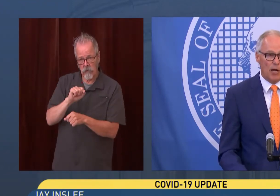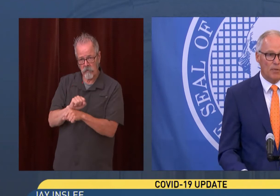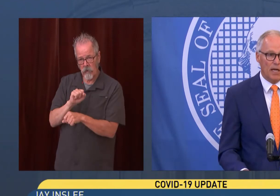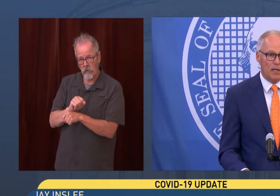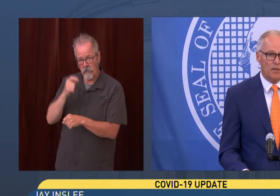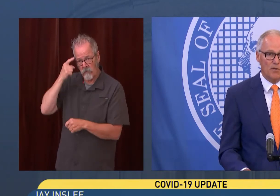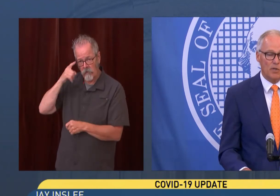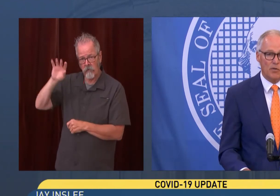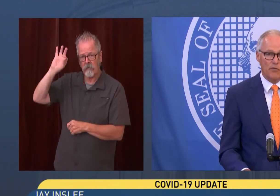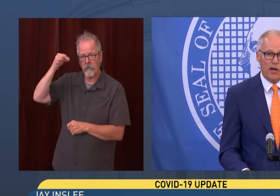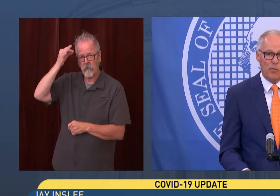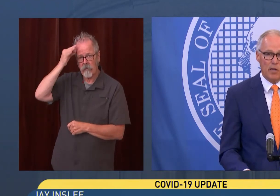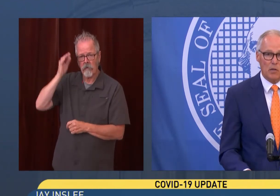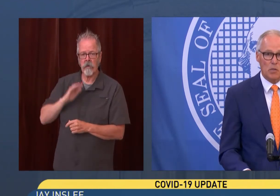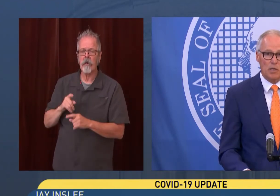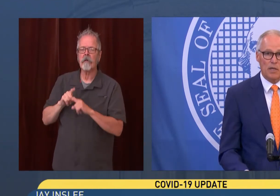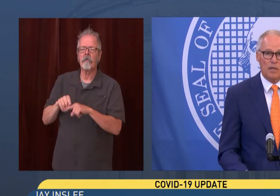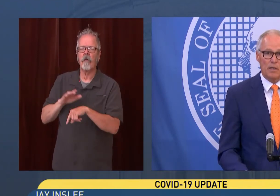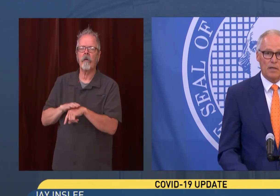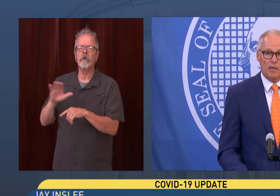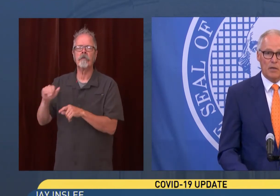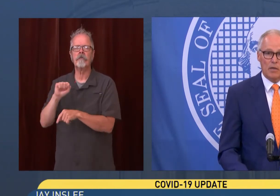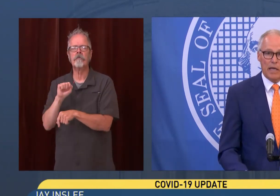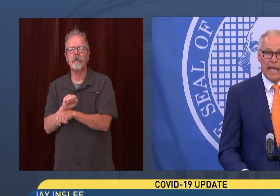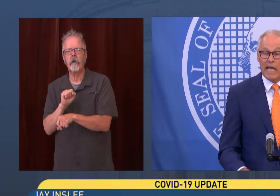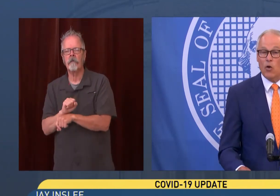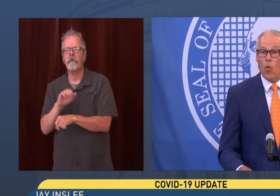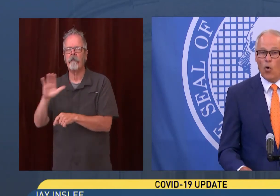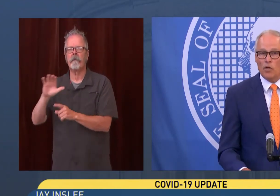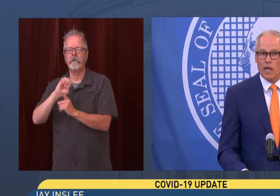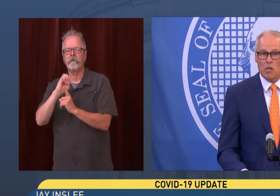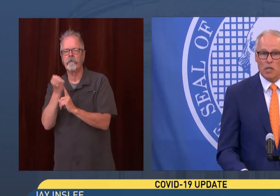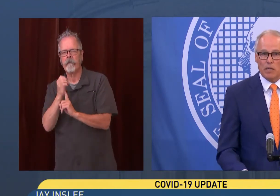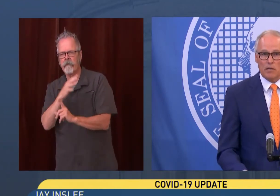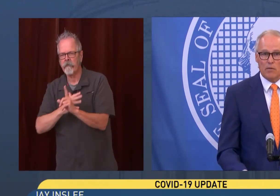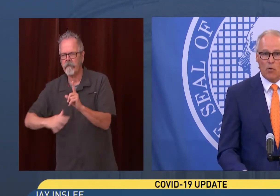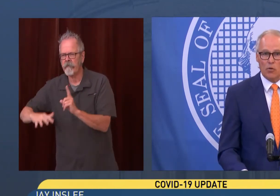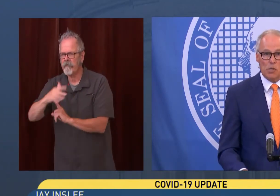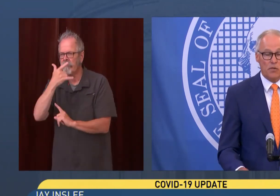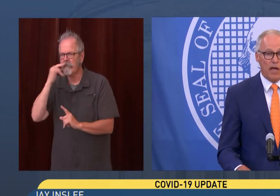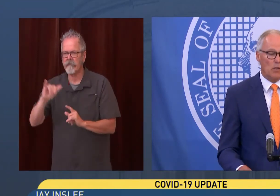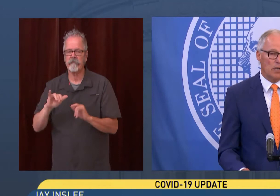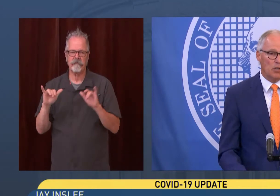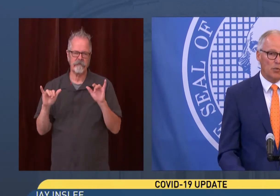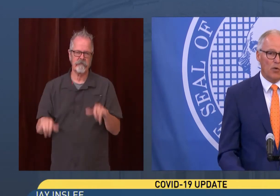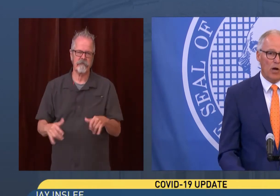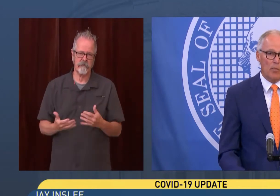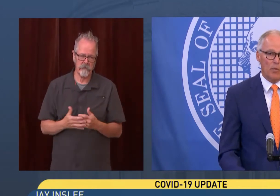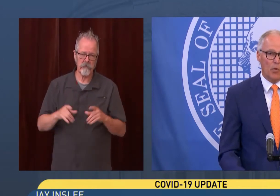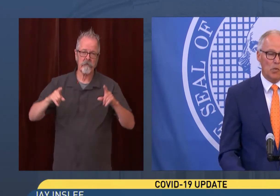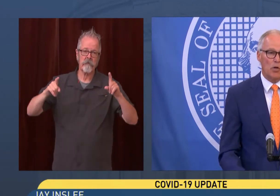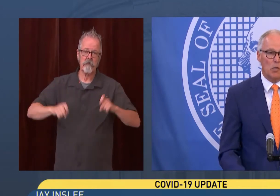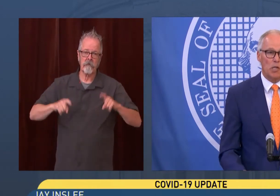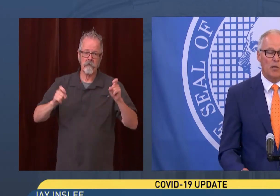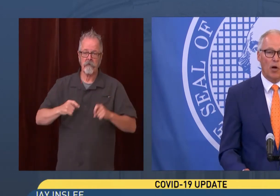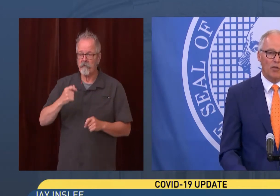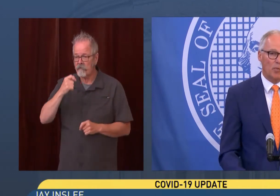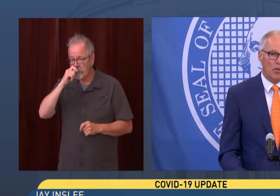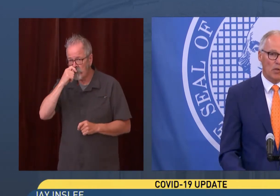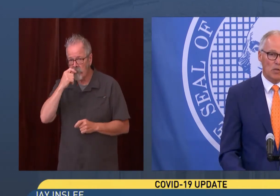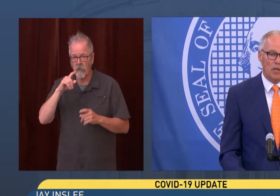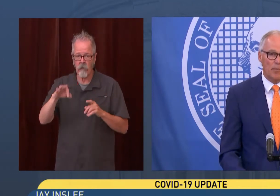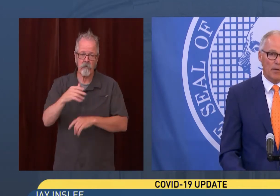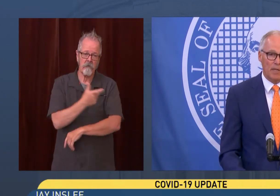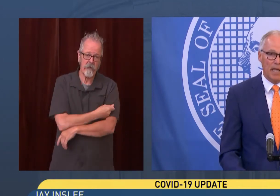what their job title is and what their environment is, and or testing, or just a vaccination requirement. Those are distinct